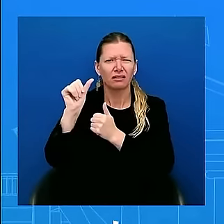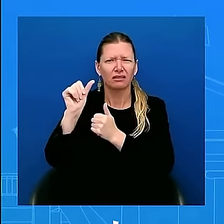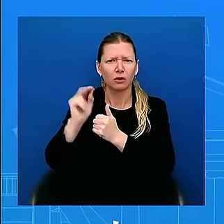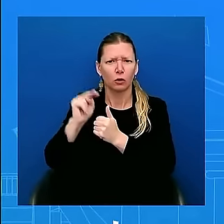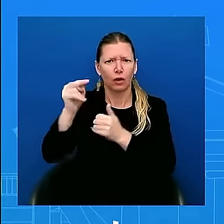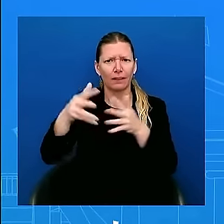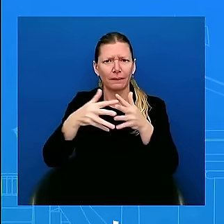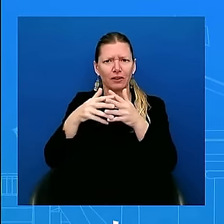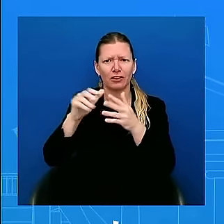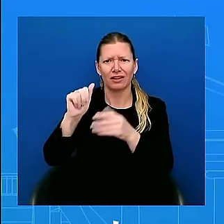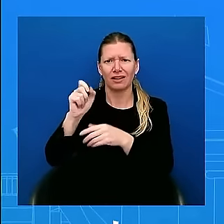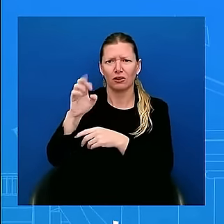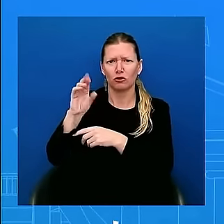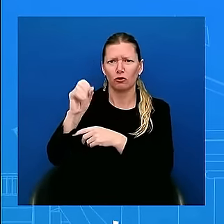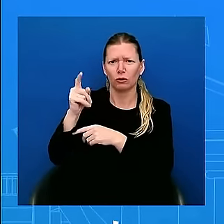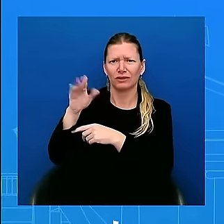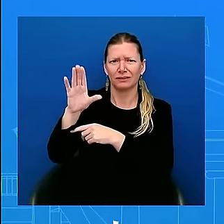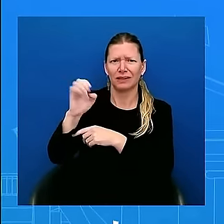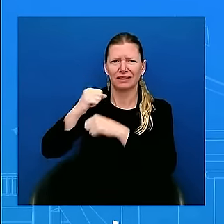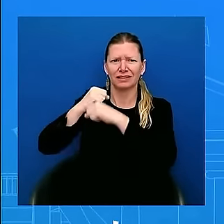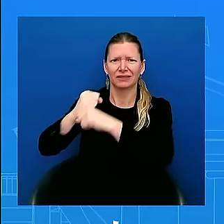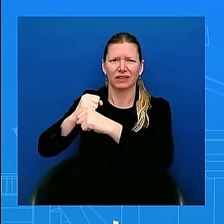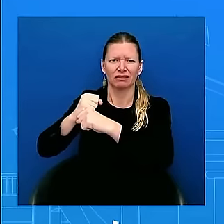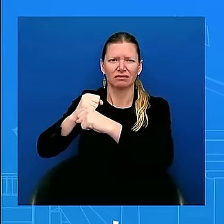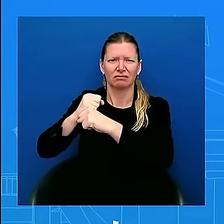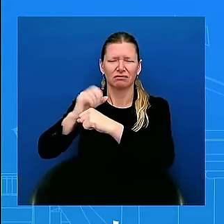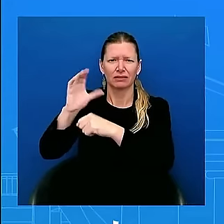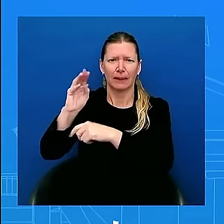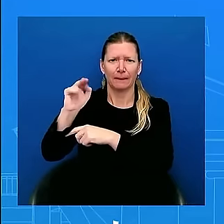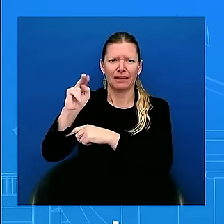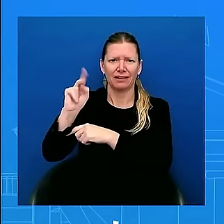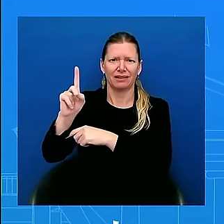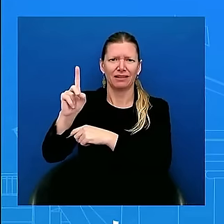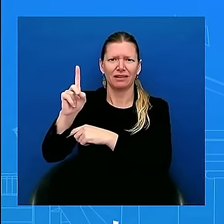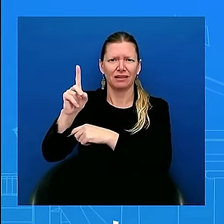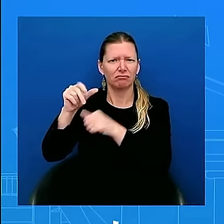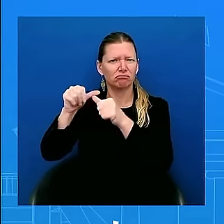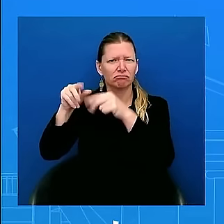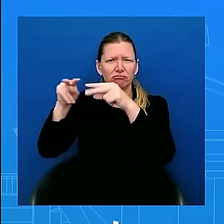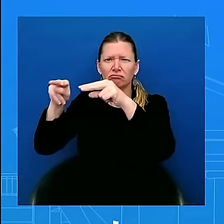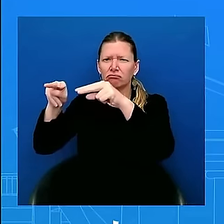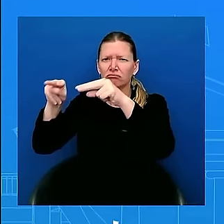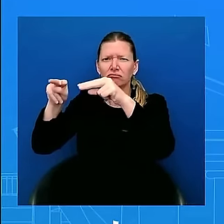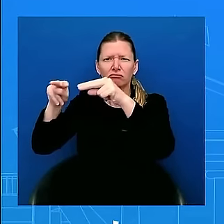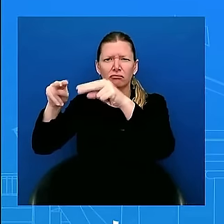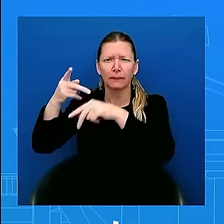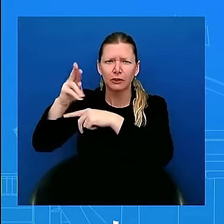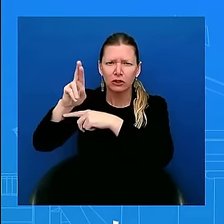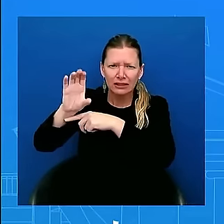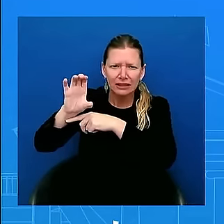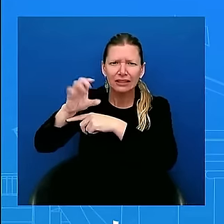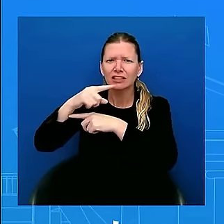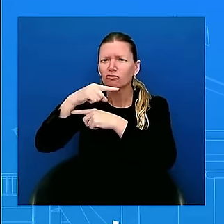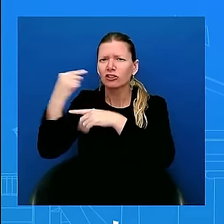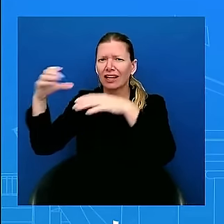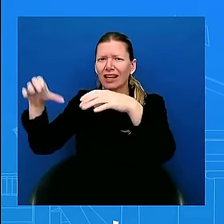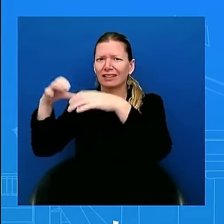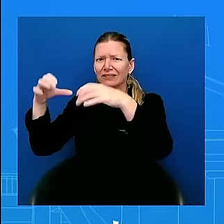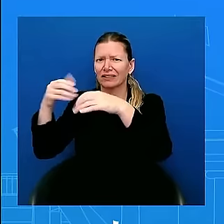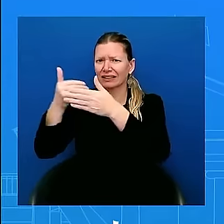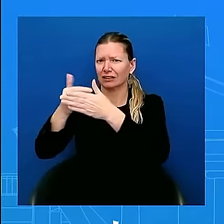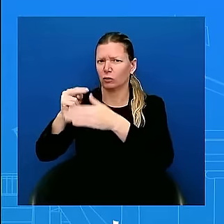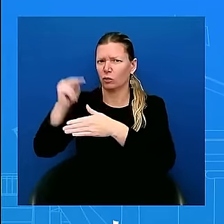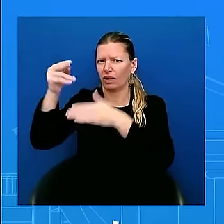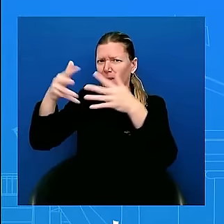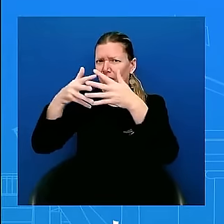activity near North America and to meet to meet presence and to meet presence with presence U.S. and Canadian aircraft